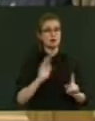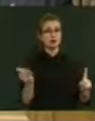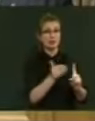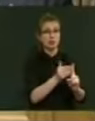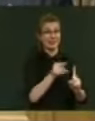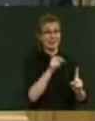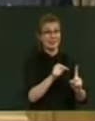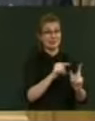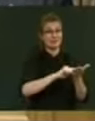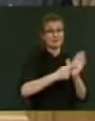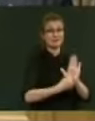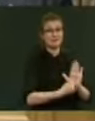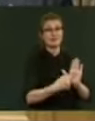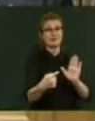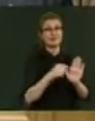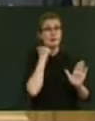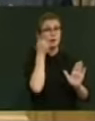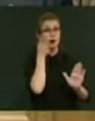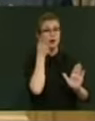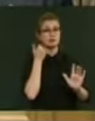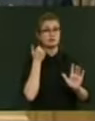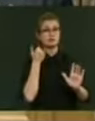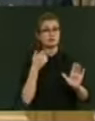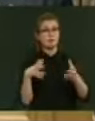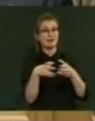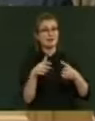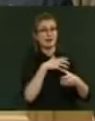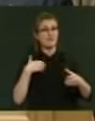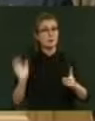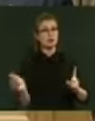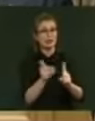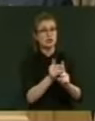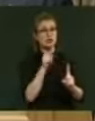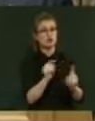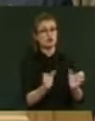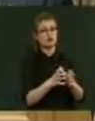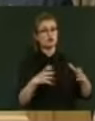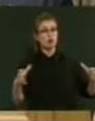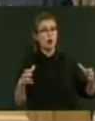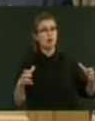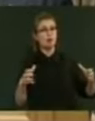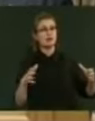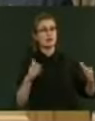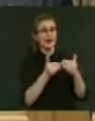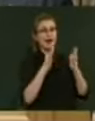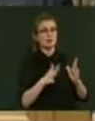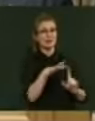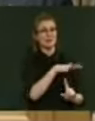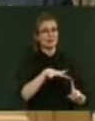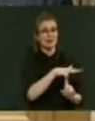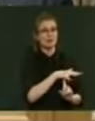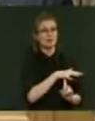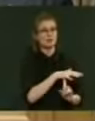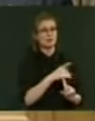commitment to improving housing outcomes for Māori and to grow the Māori housing sector. I move, sir, to whenua.